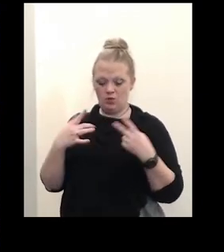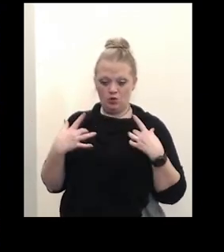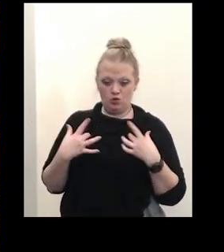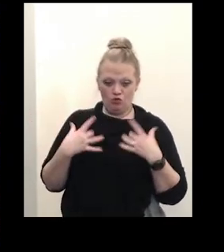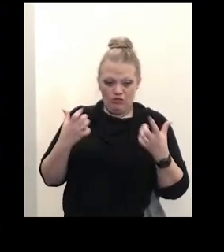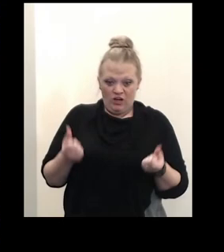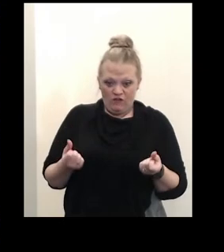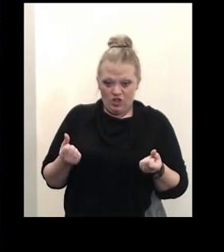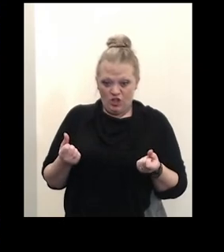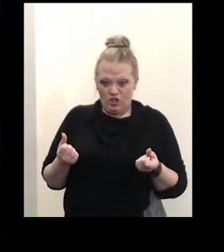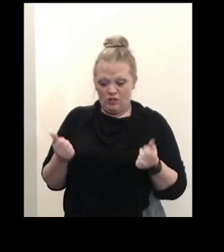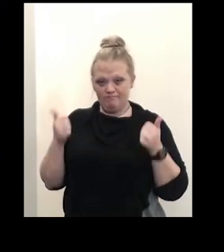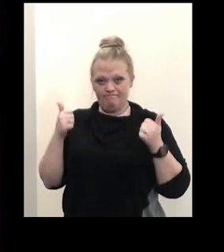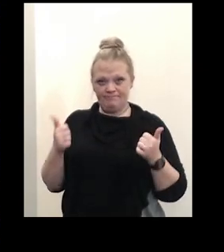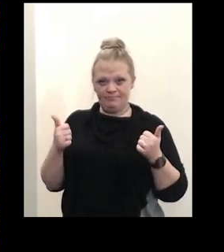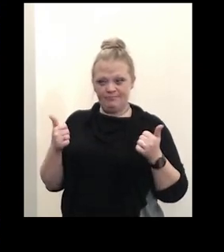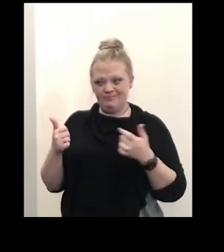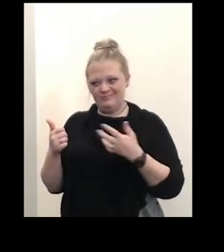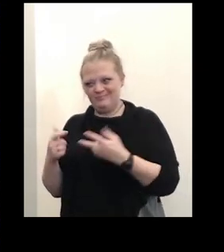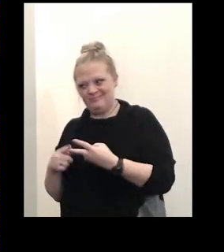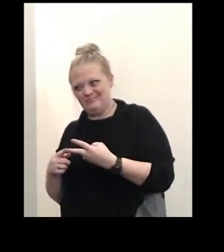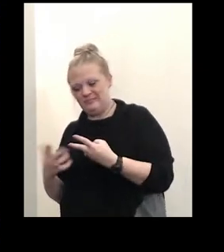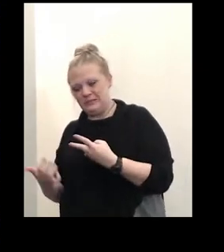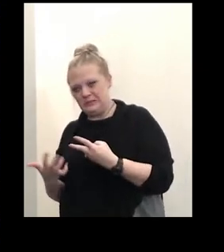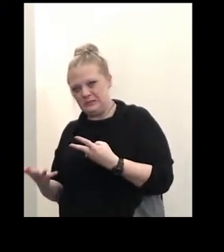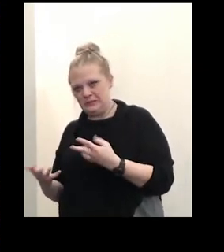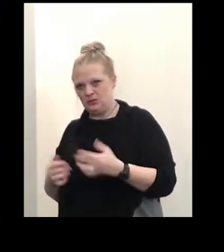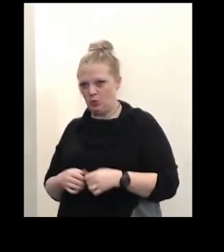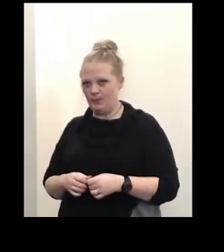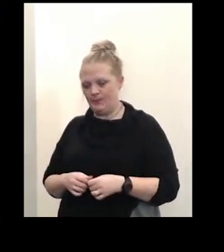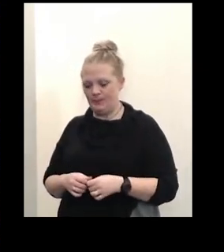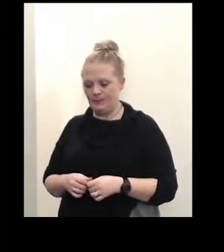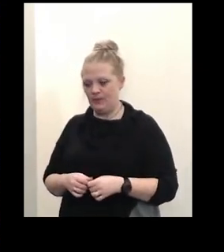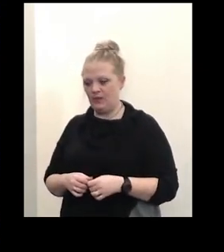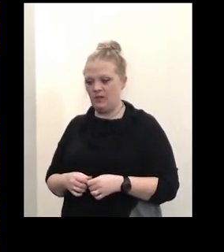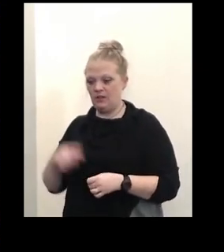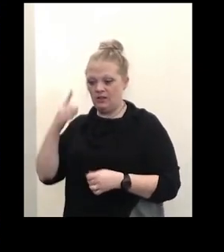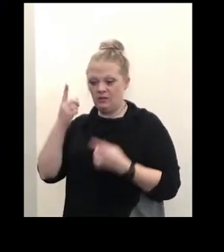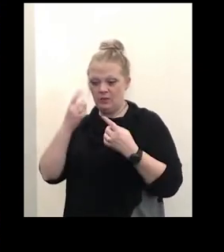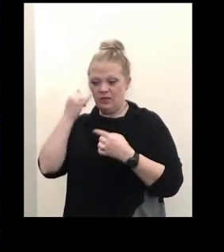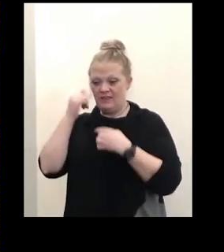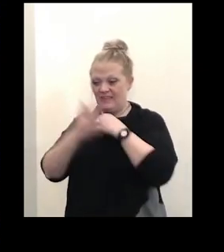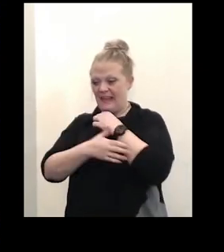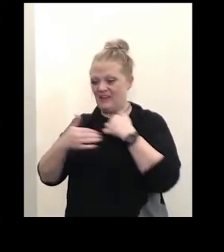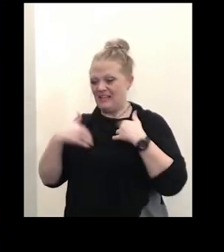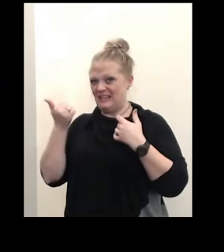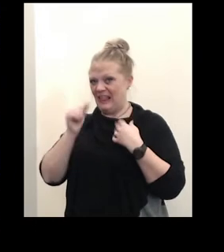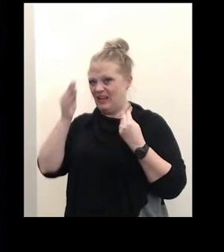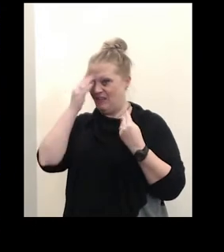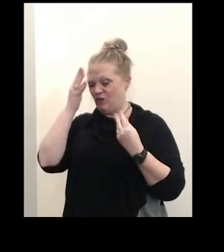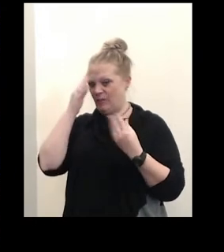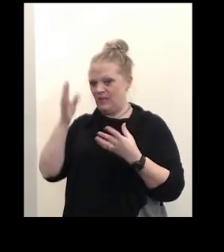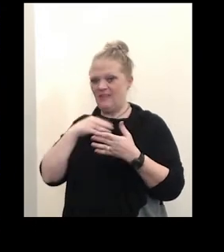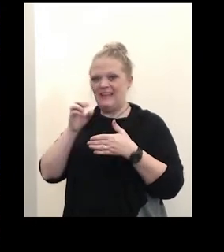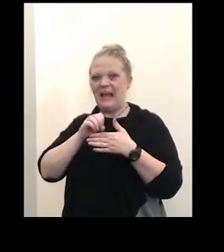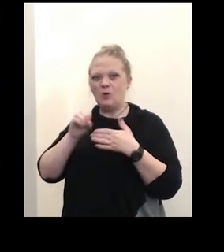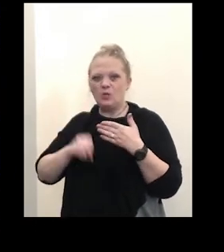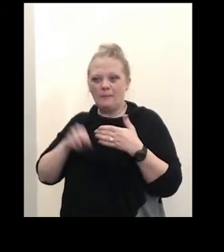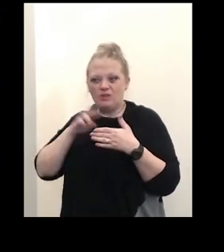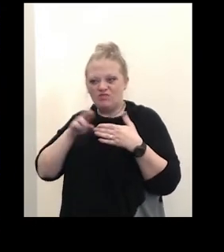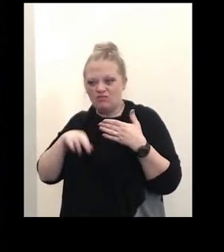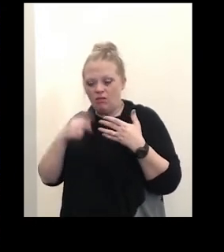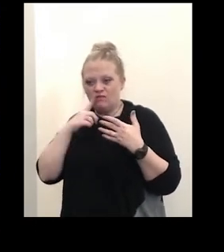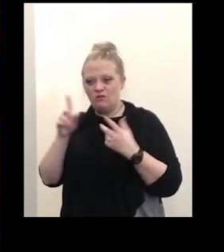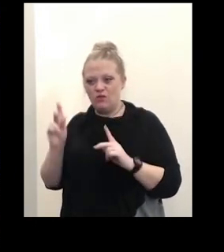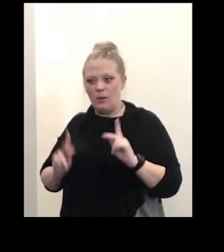i'm wondering if the county um has any information about what the outcomes are looking like for people um